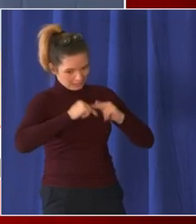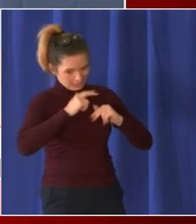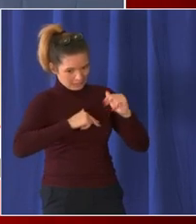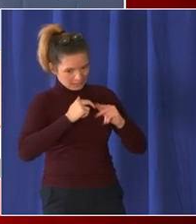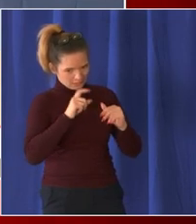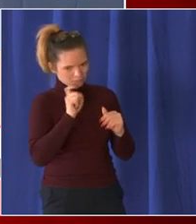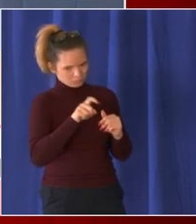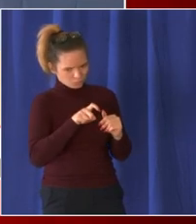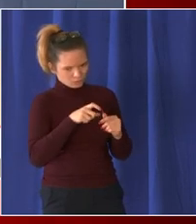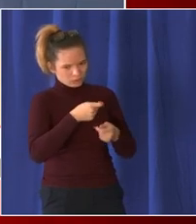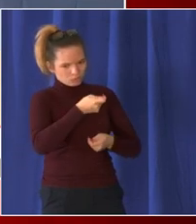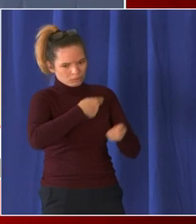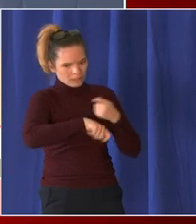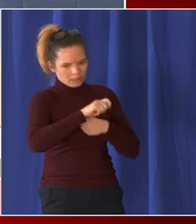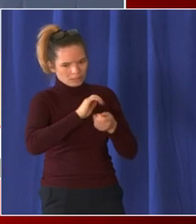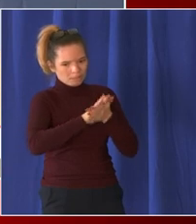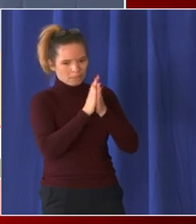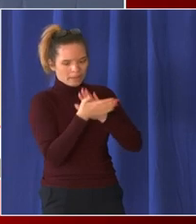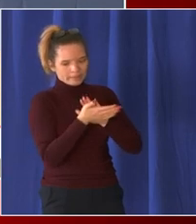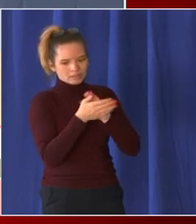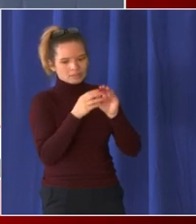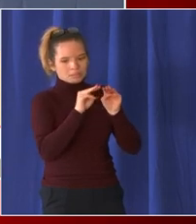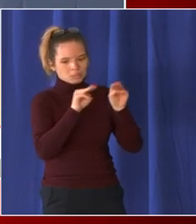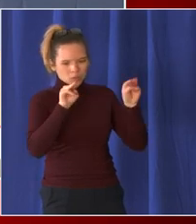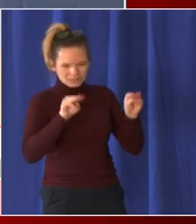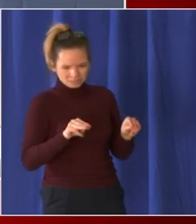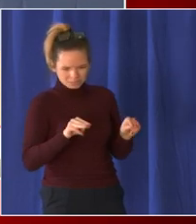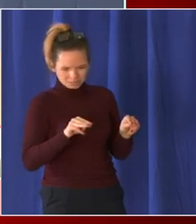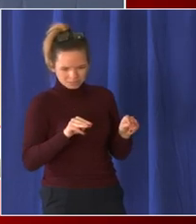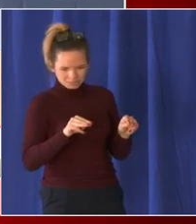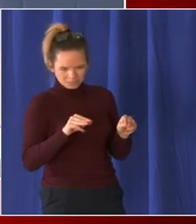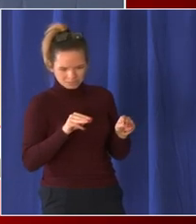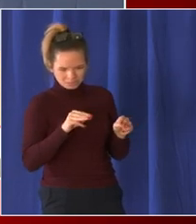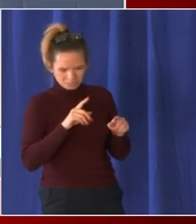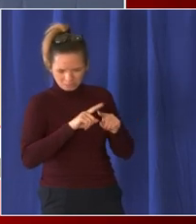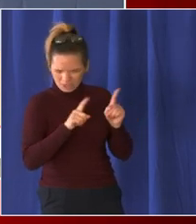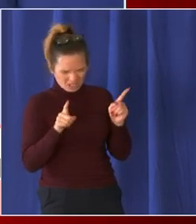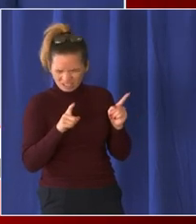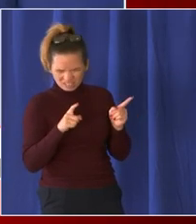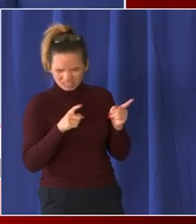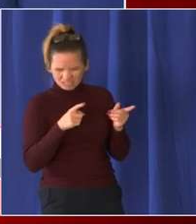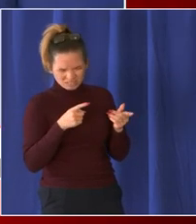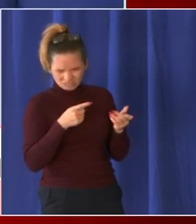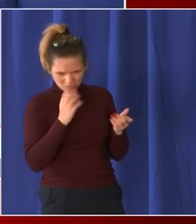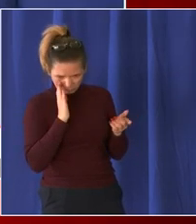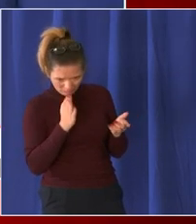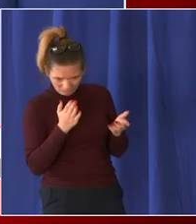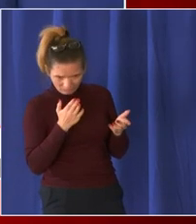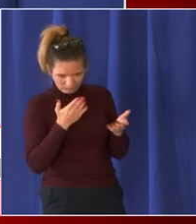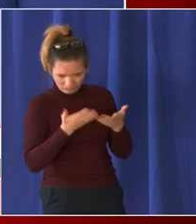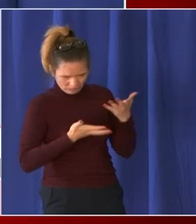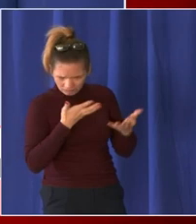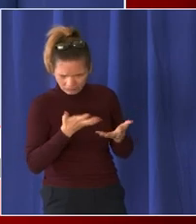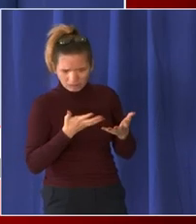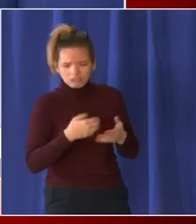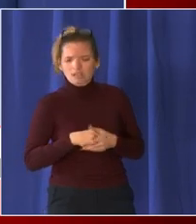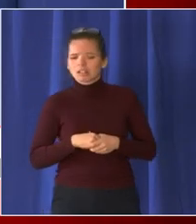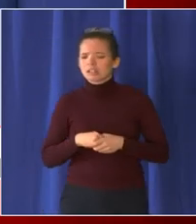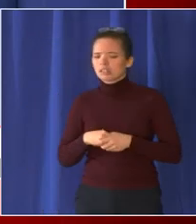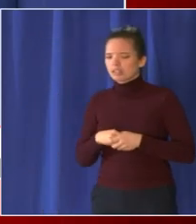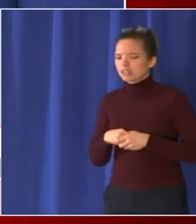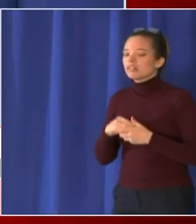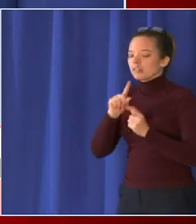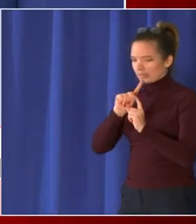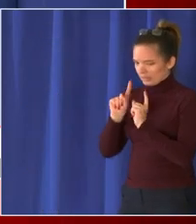yeah so uh daily obviously yeah i think everyone knows it's a historical building uh one that i literally